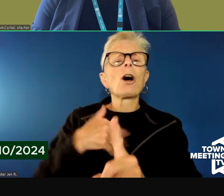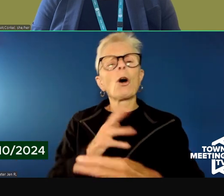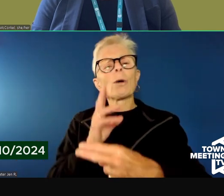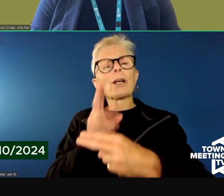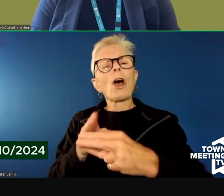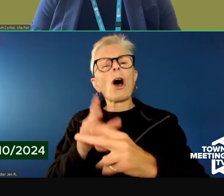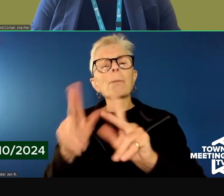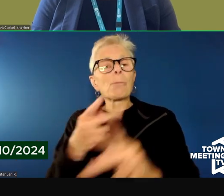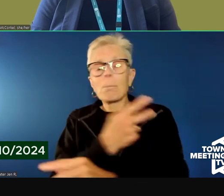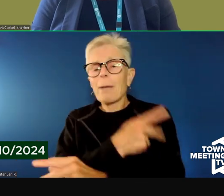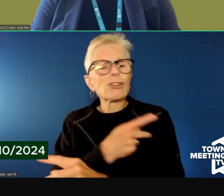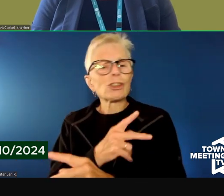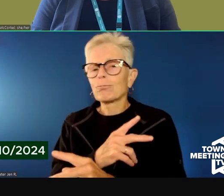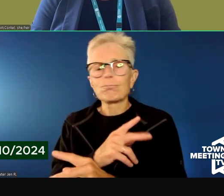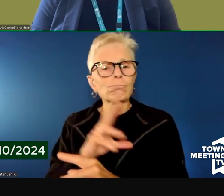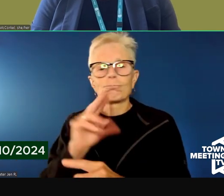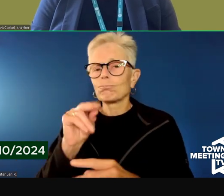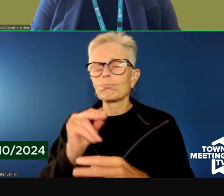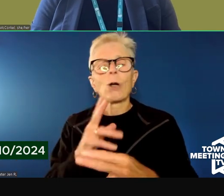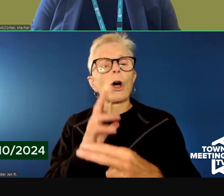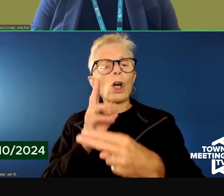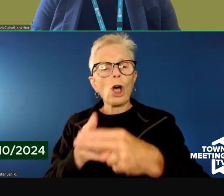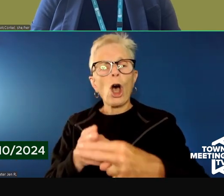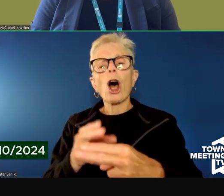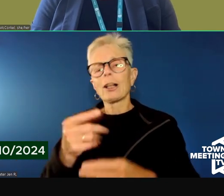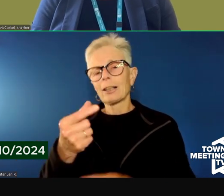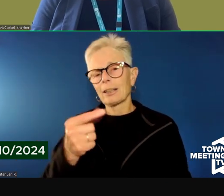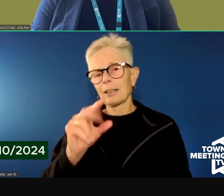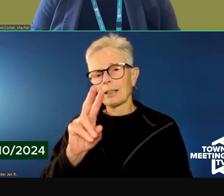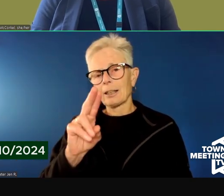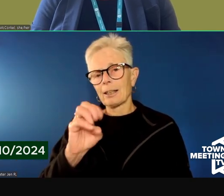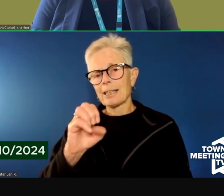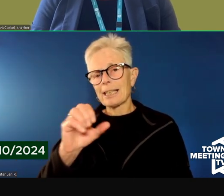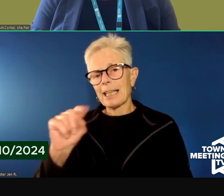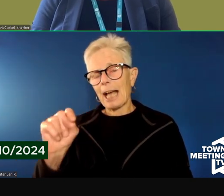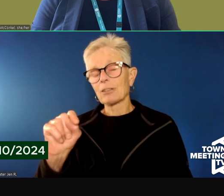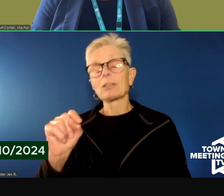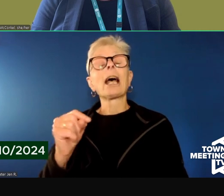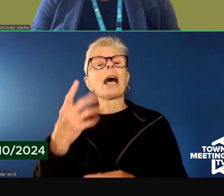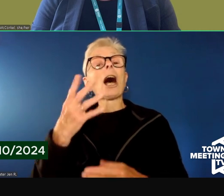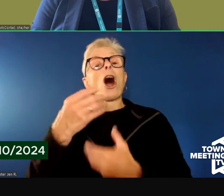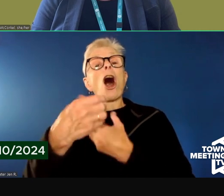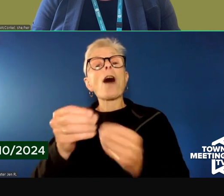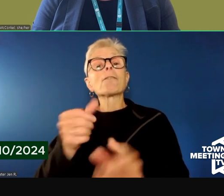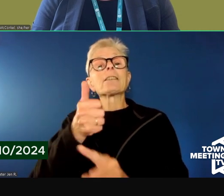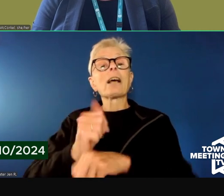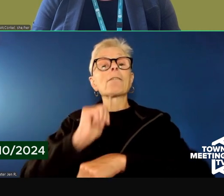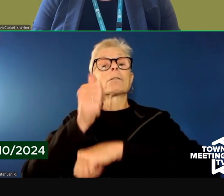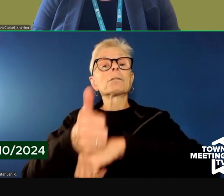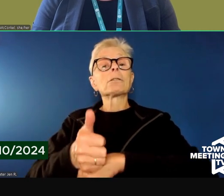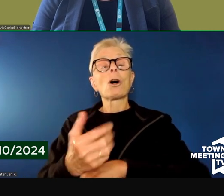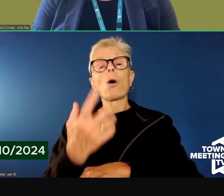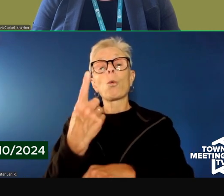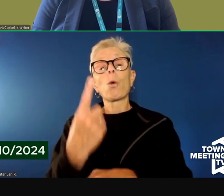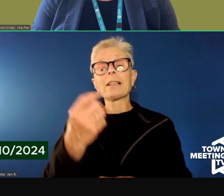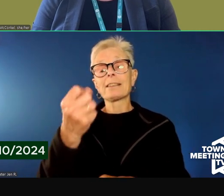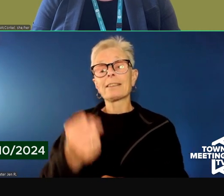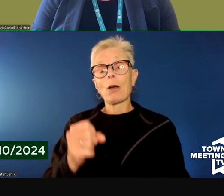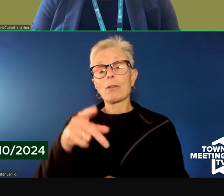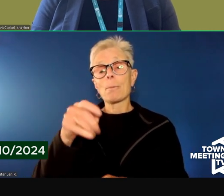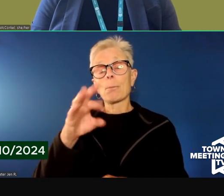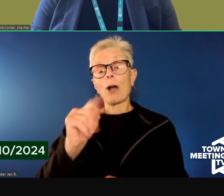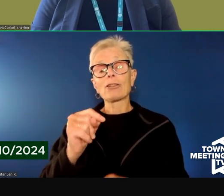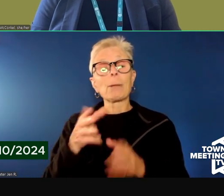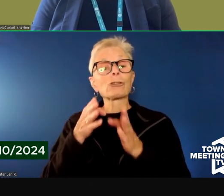by being at One South Prospect Street, I really see that we can destigmatize mental health services as an effort towards suicide prevention.